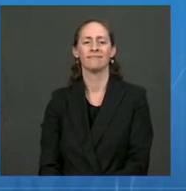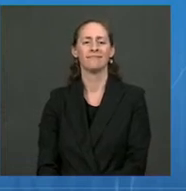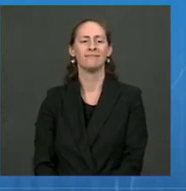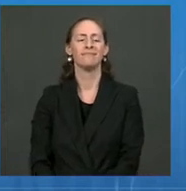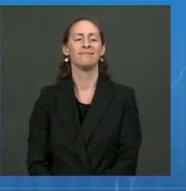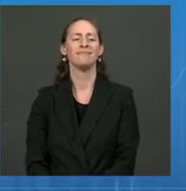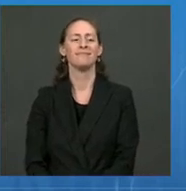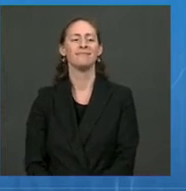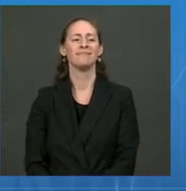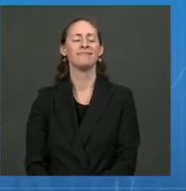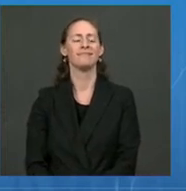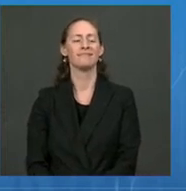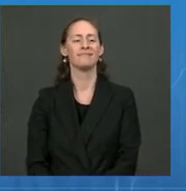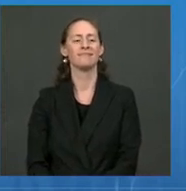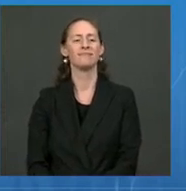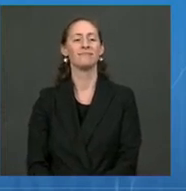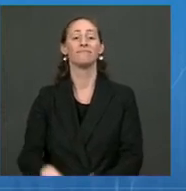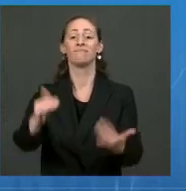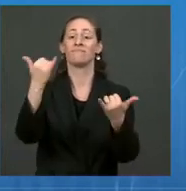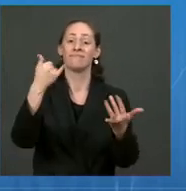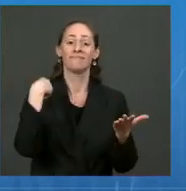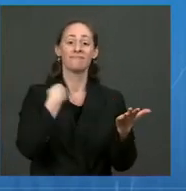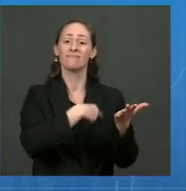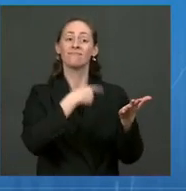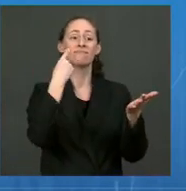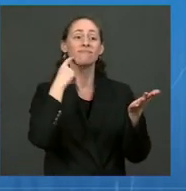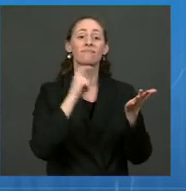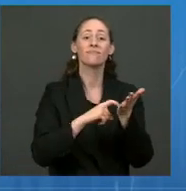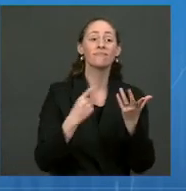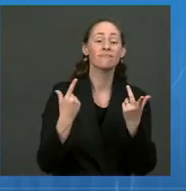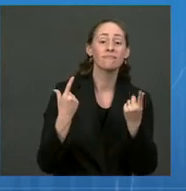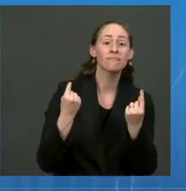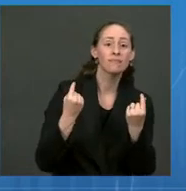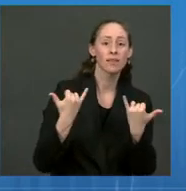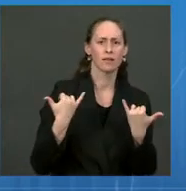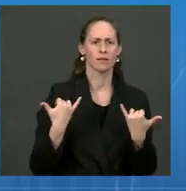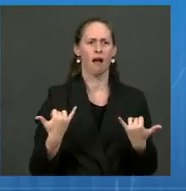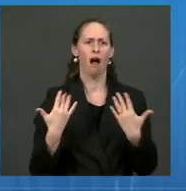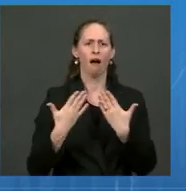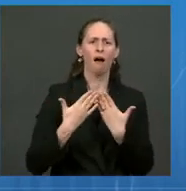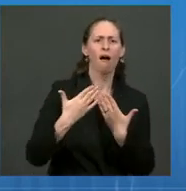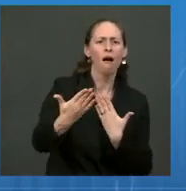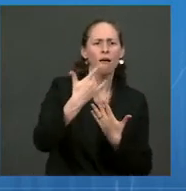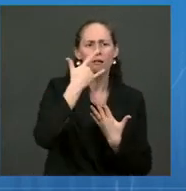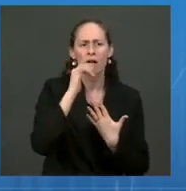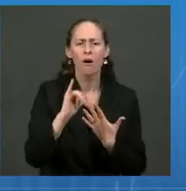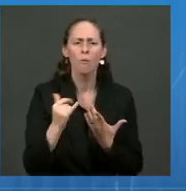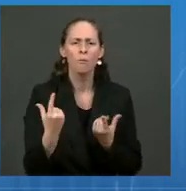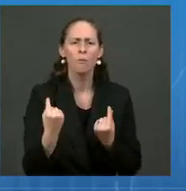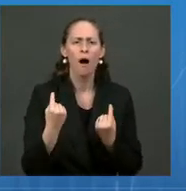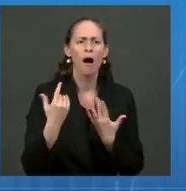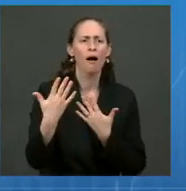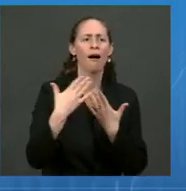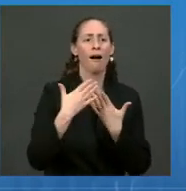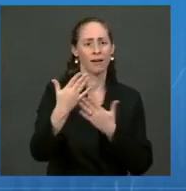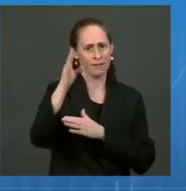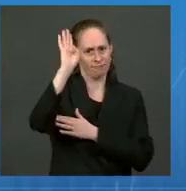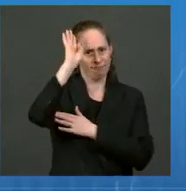pandemic allows us to look forward to what is on the horizon and to be clear in our efforts as many people